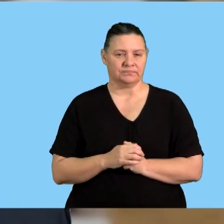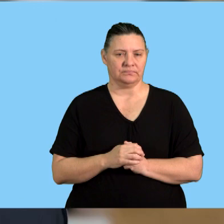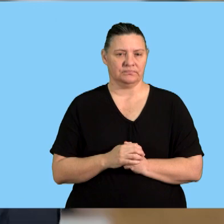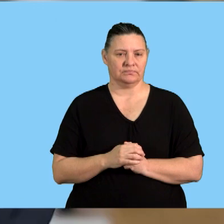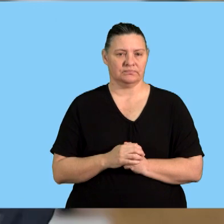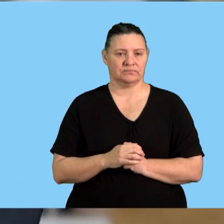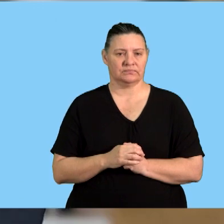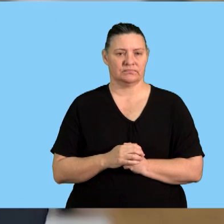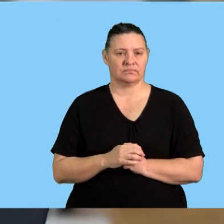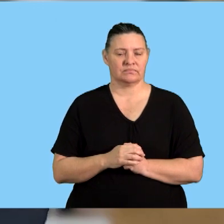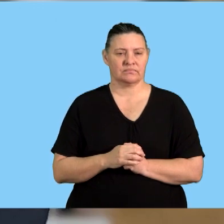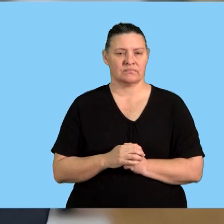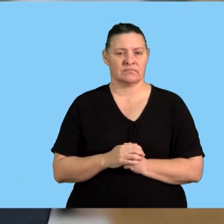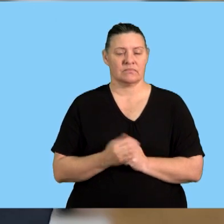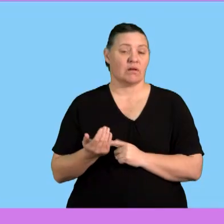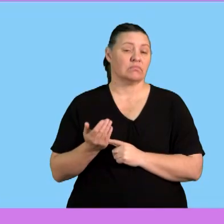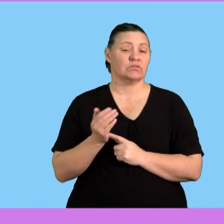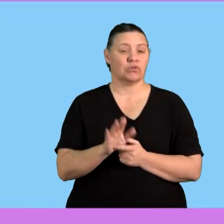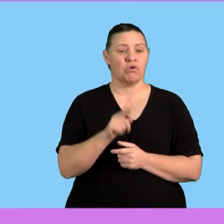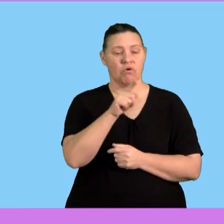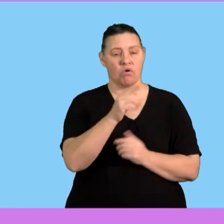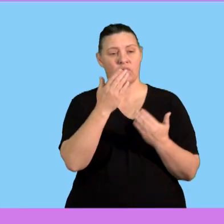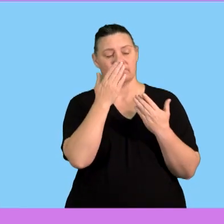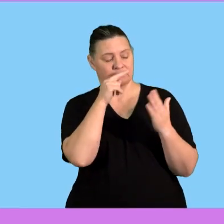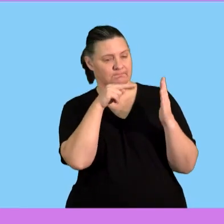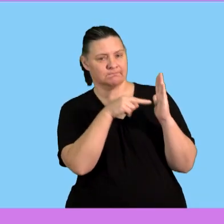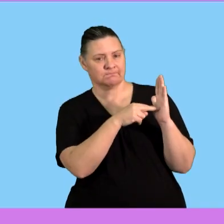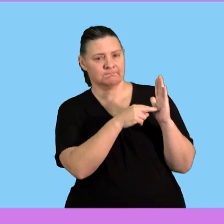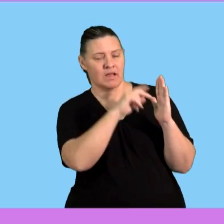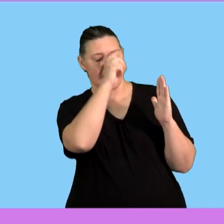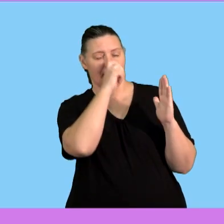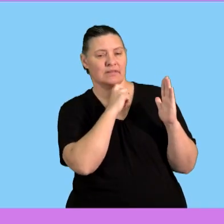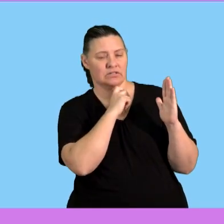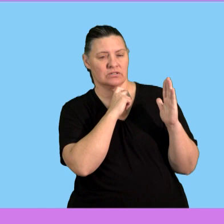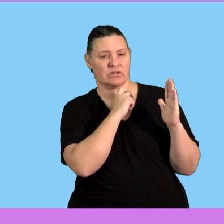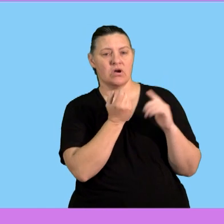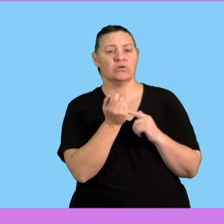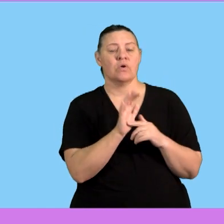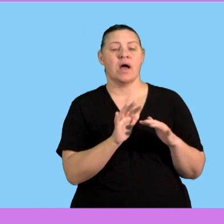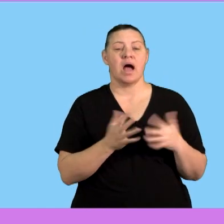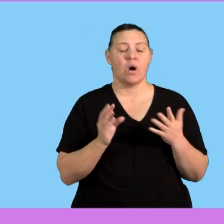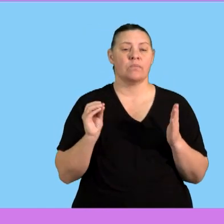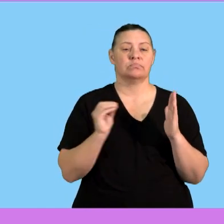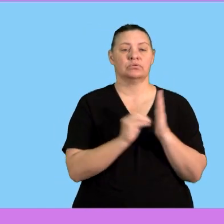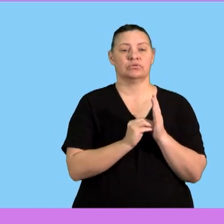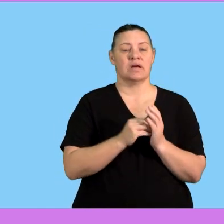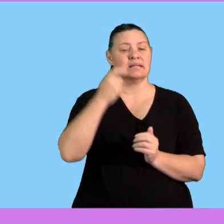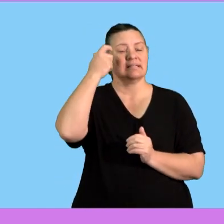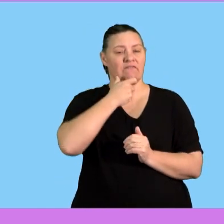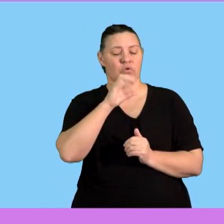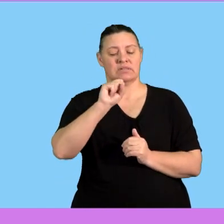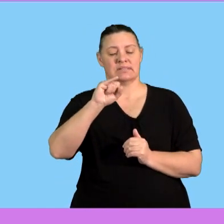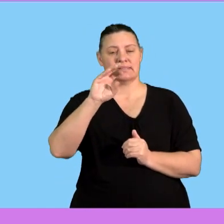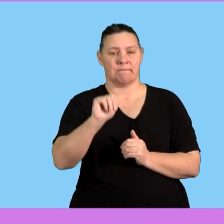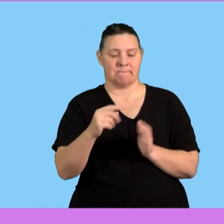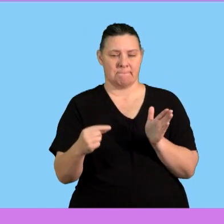upcoming week if I can put it that way so I've indicated here study the images showing how to insert a cell phone